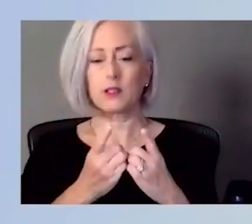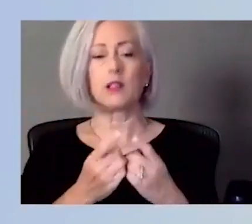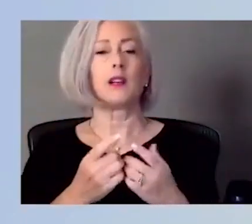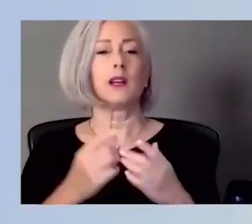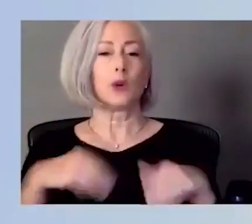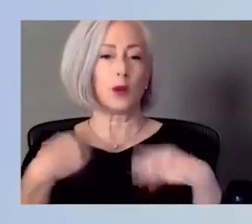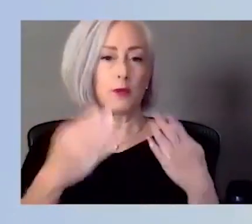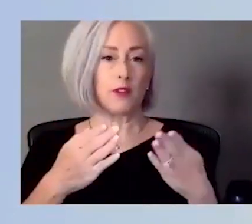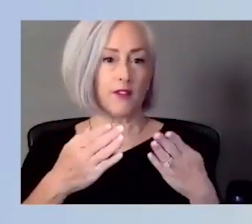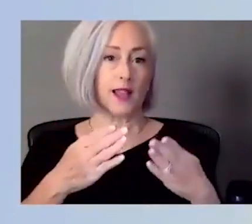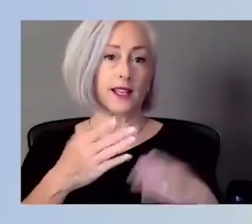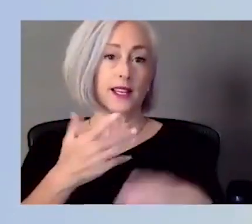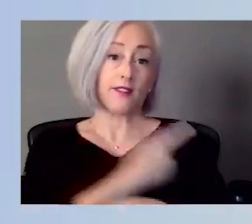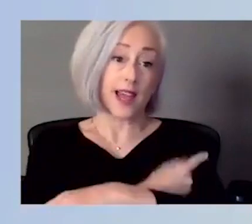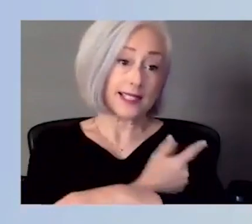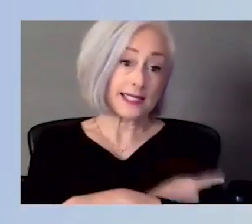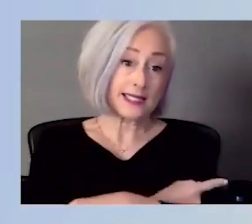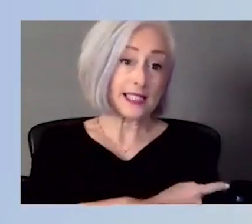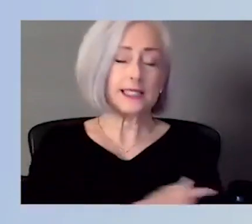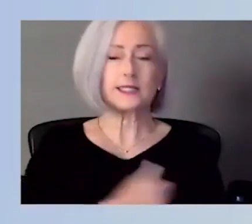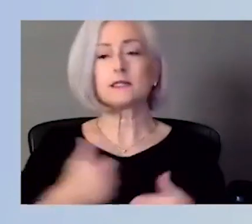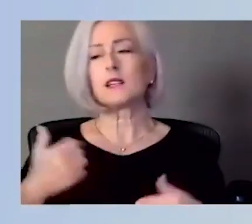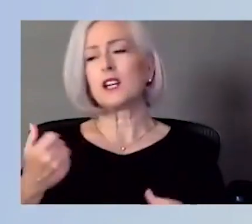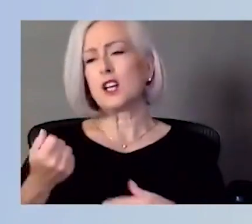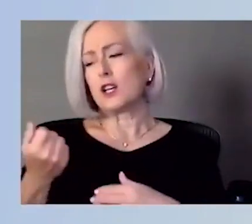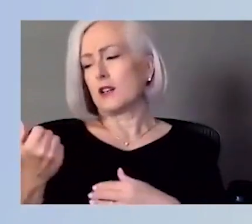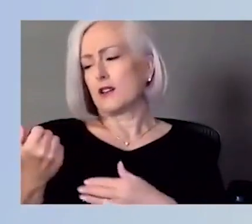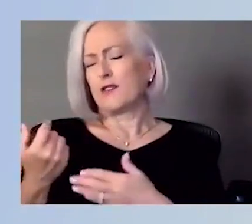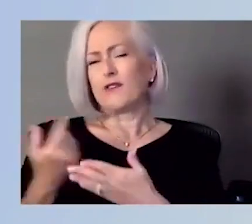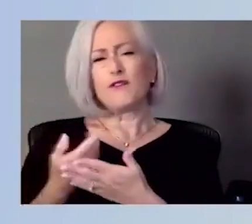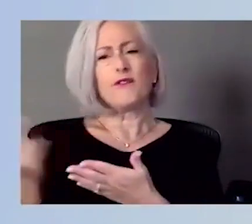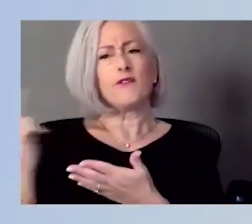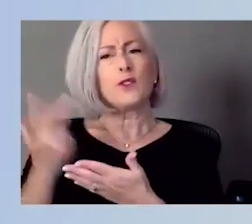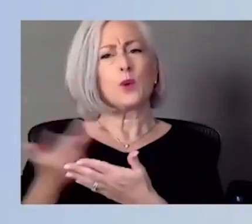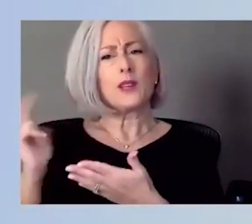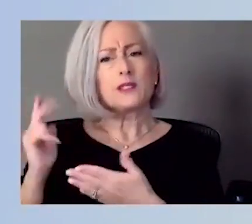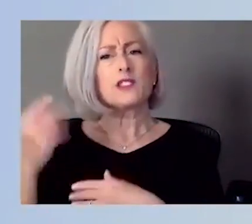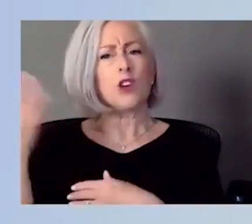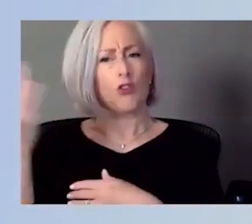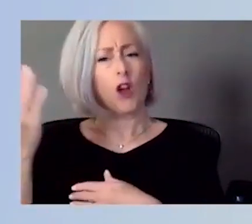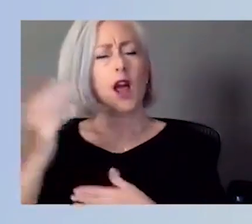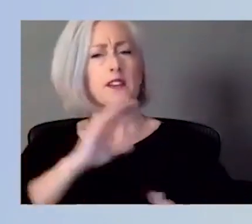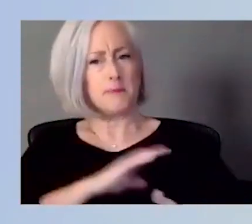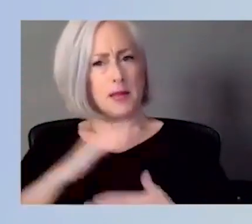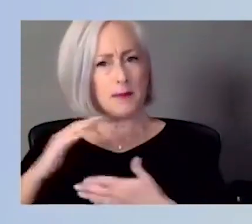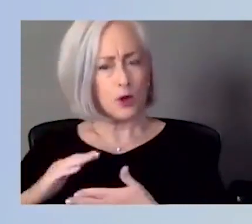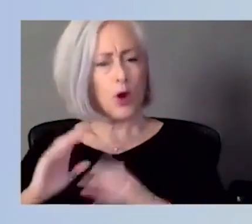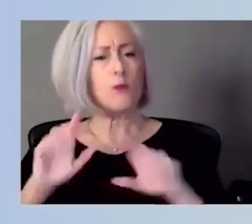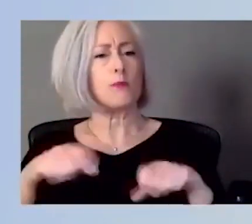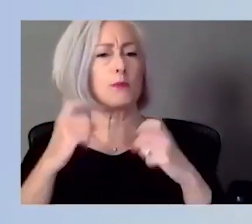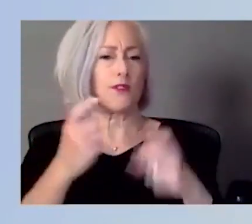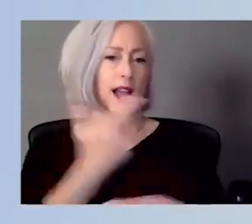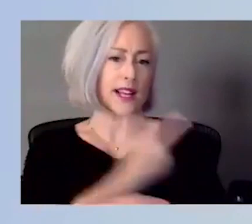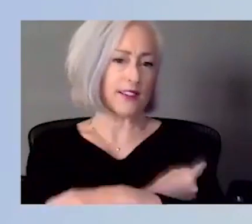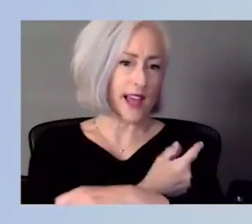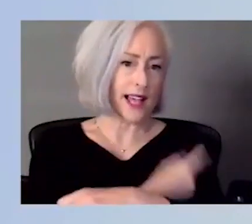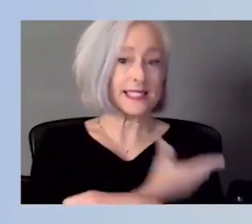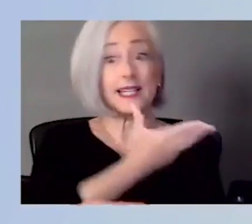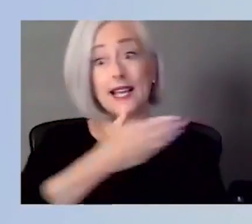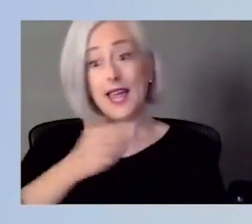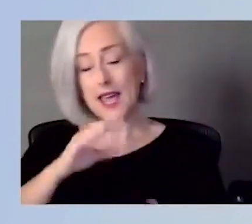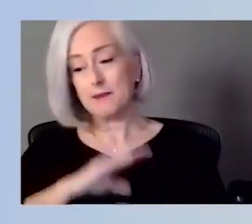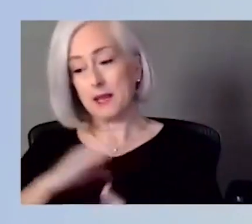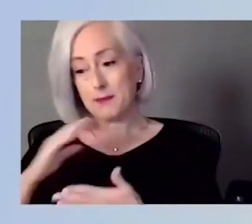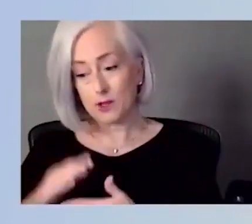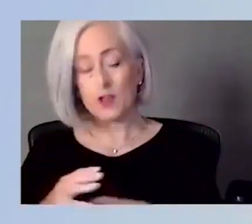mammogram event a couple of Fridays ago where we provided both testing and vaccinations. And so our congregation, I'd say